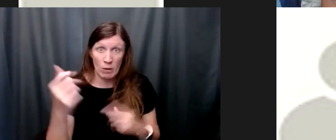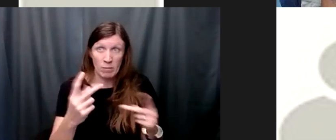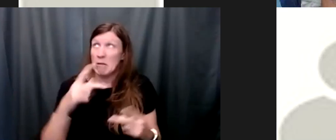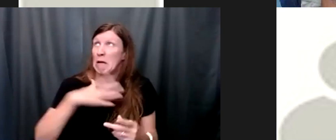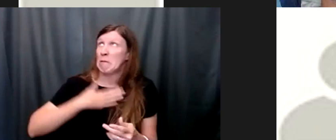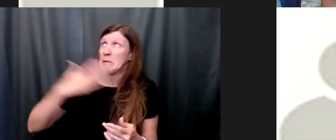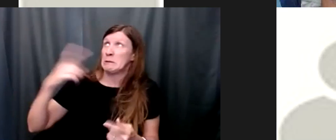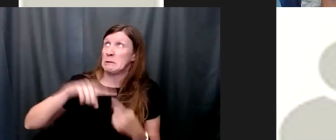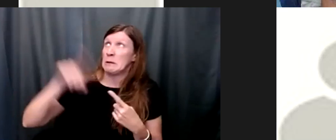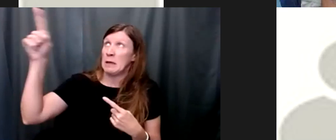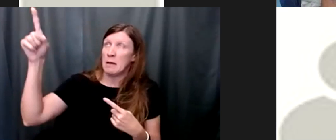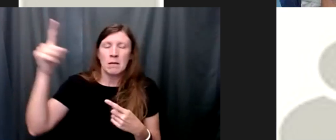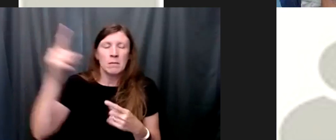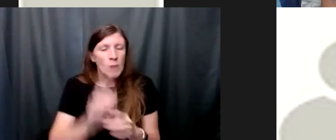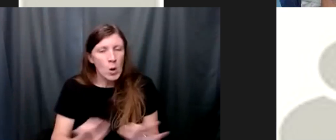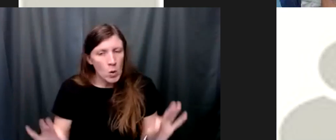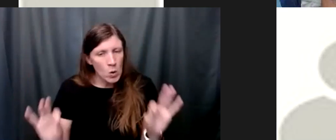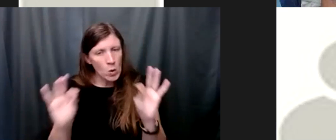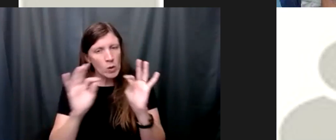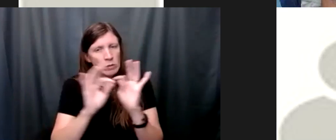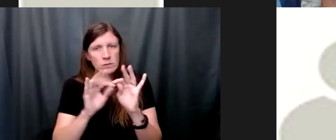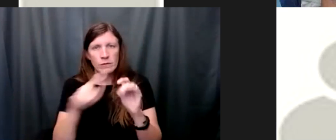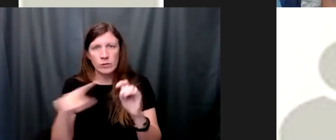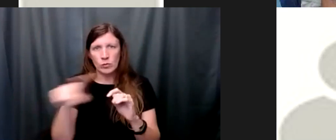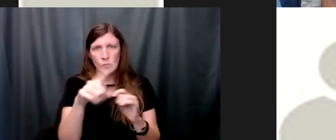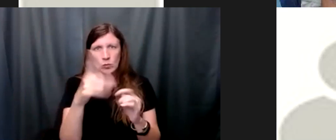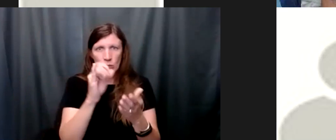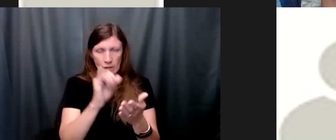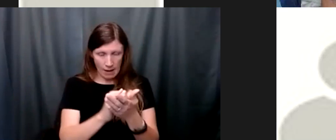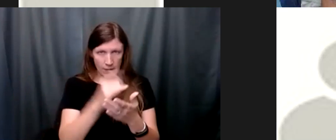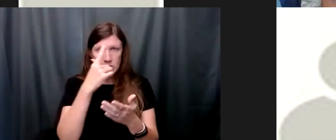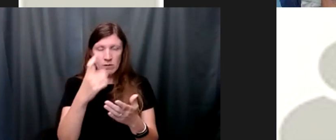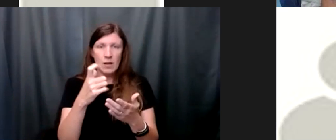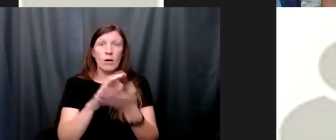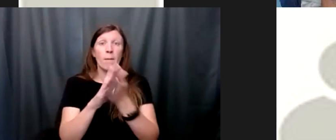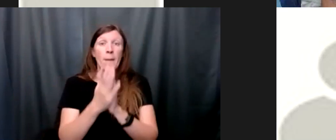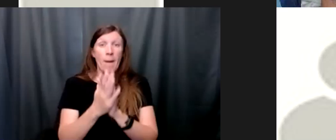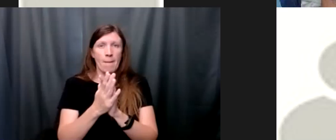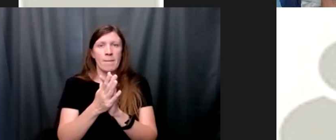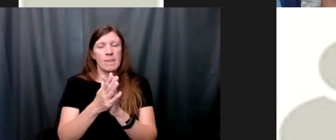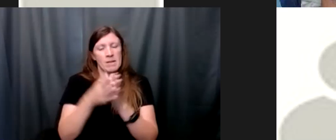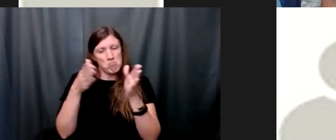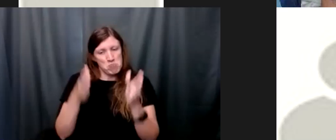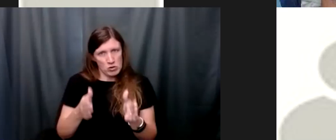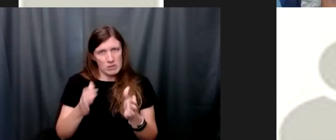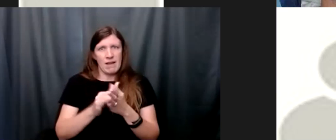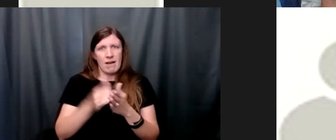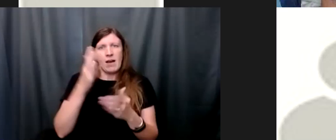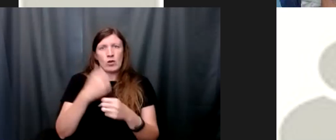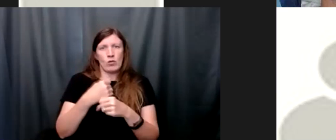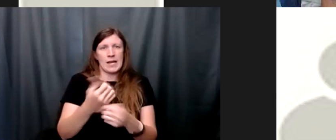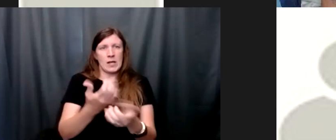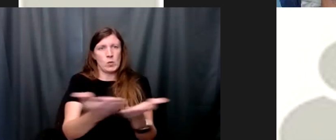transformation it's critical to become the person that god's created you to be so let's look at these a little bit more in depth and even